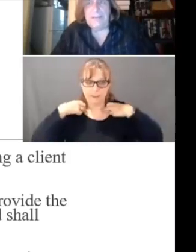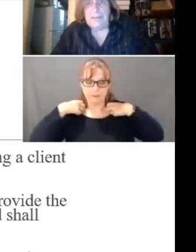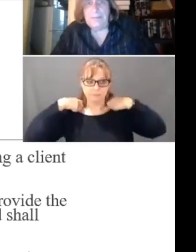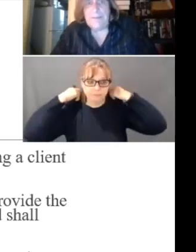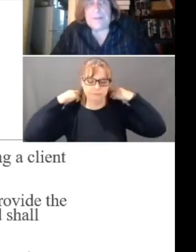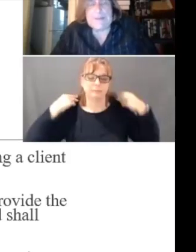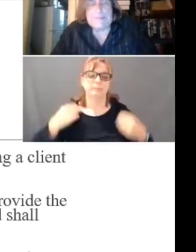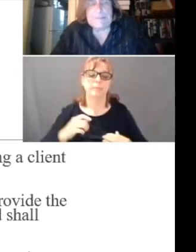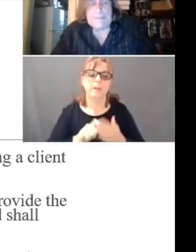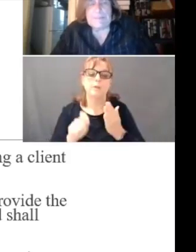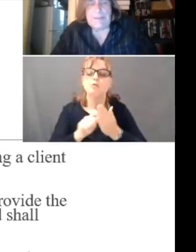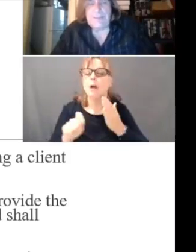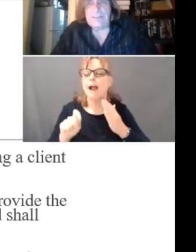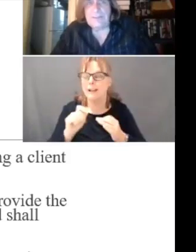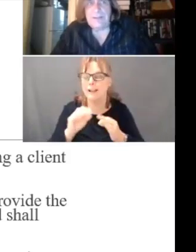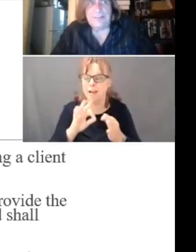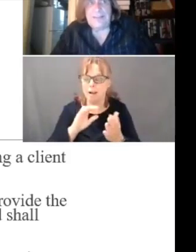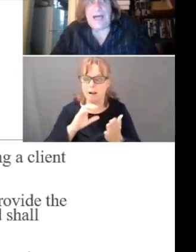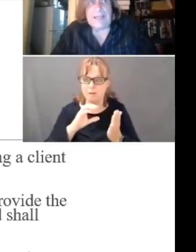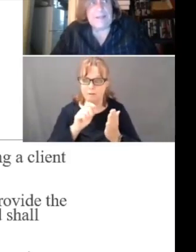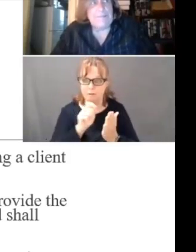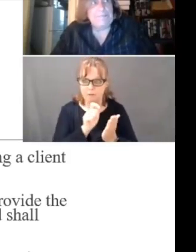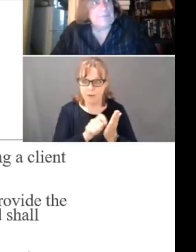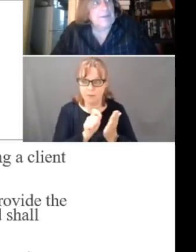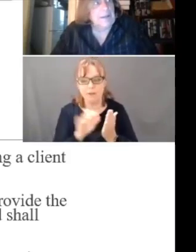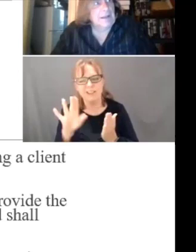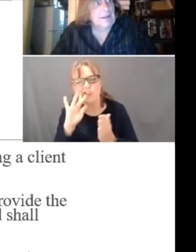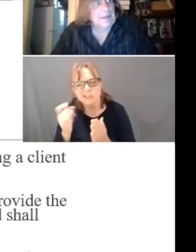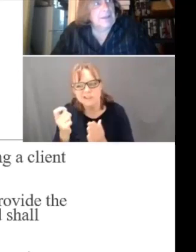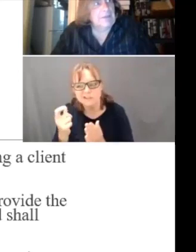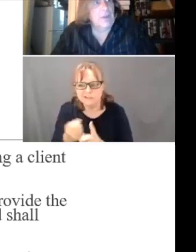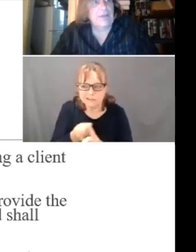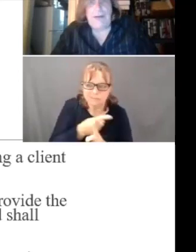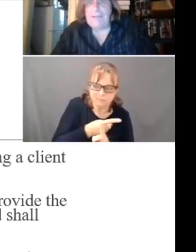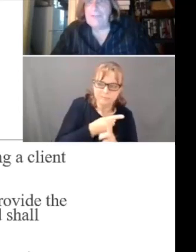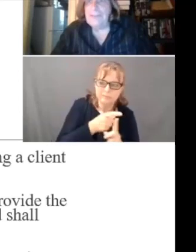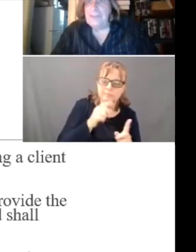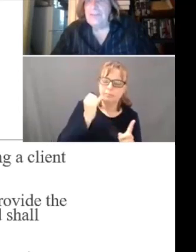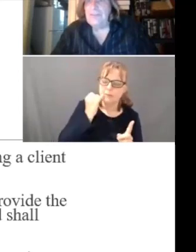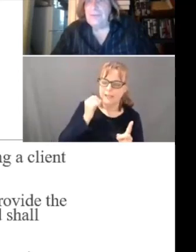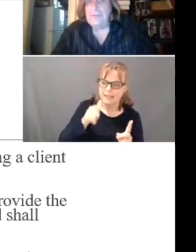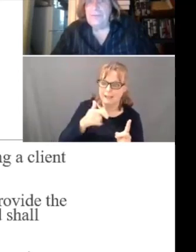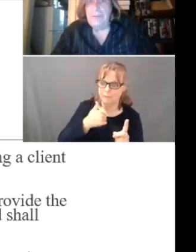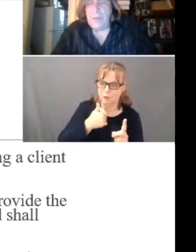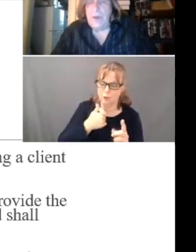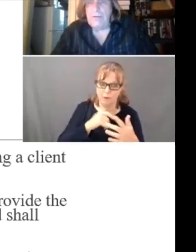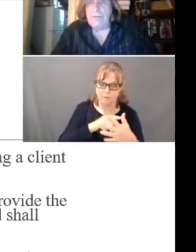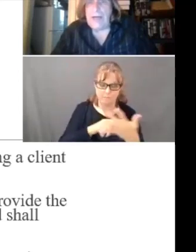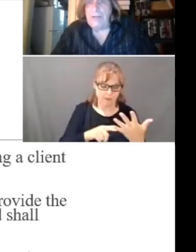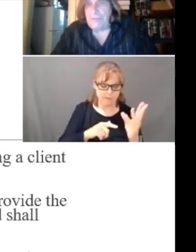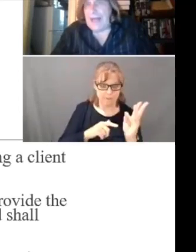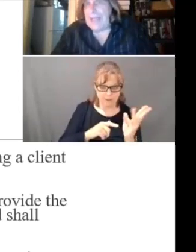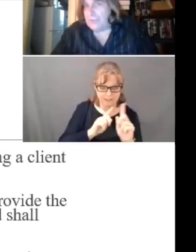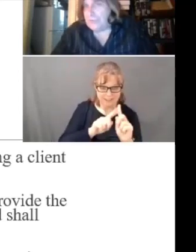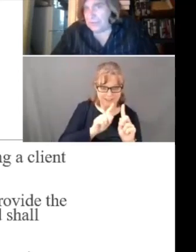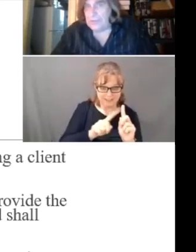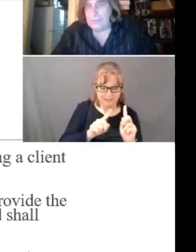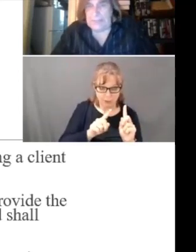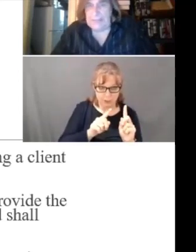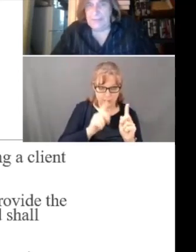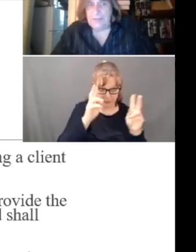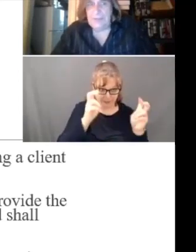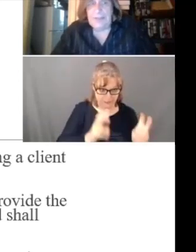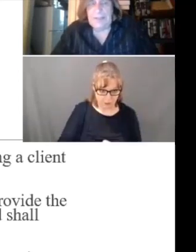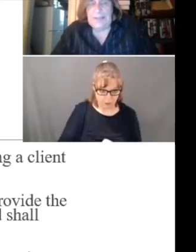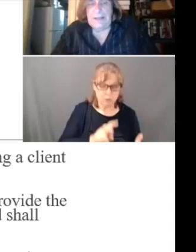a complaint and, and just as an aside, if you have five or six issues, you might want to file five or six